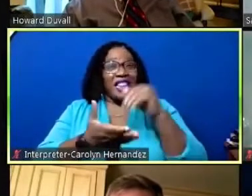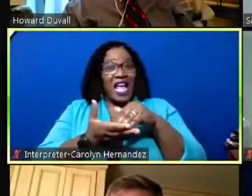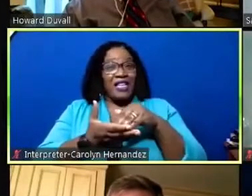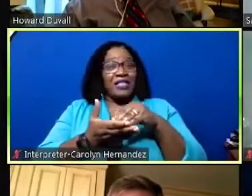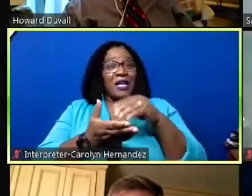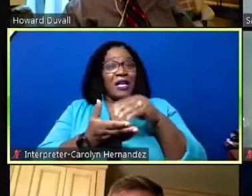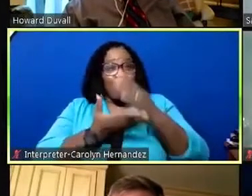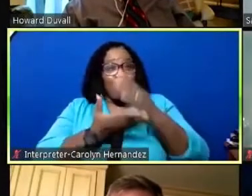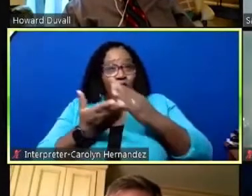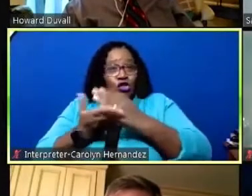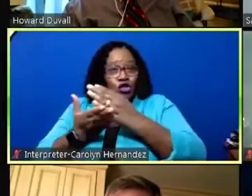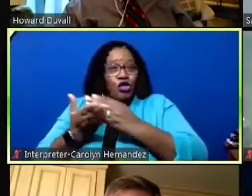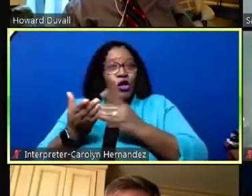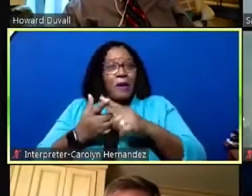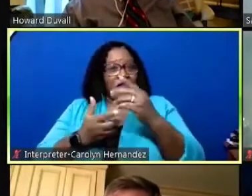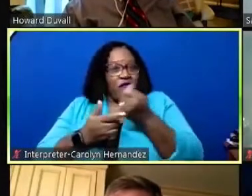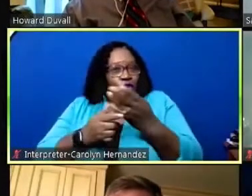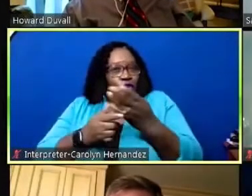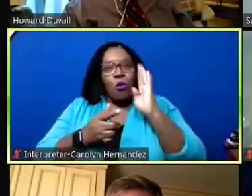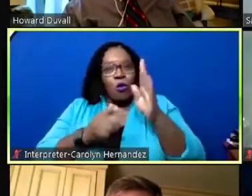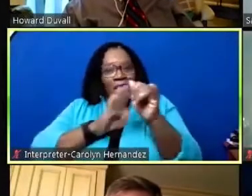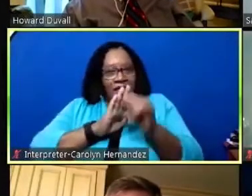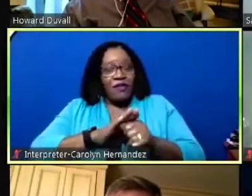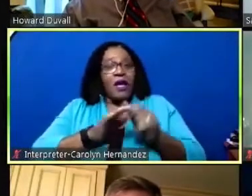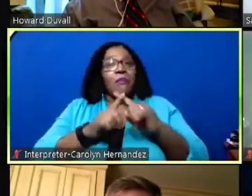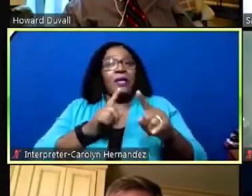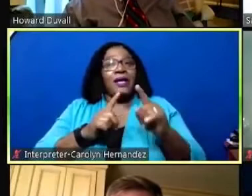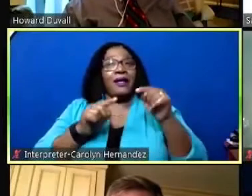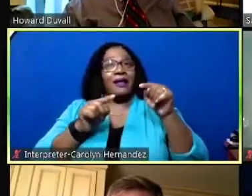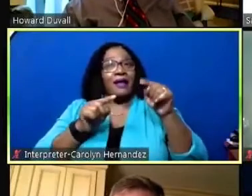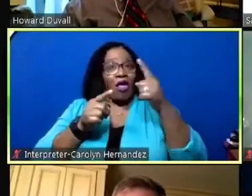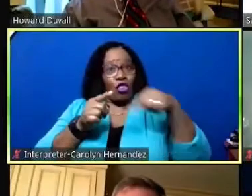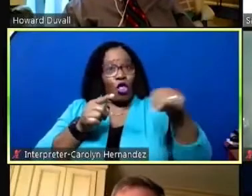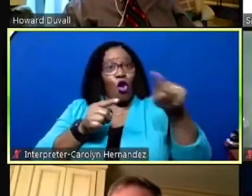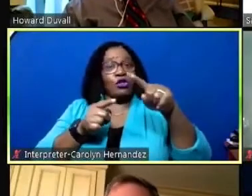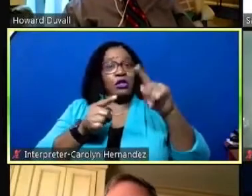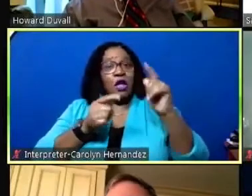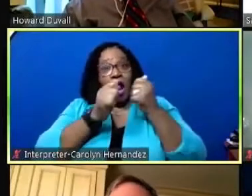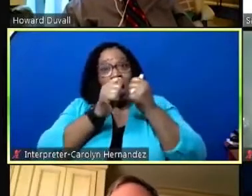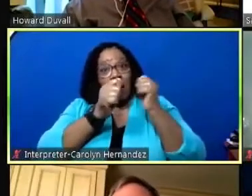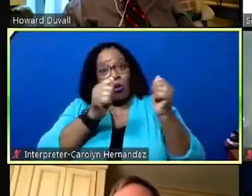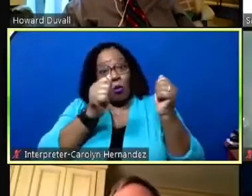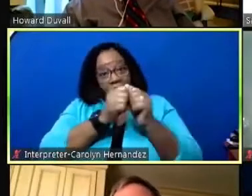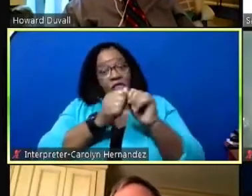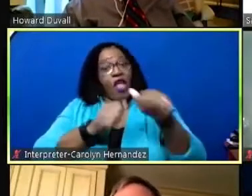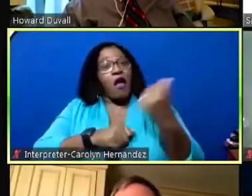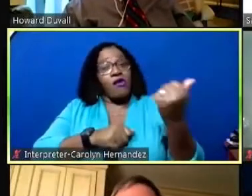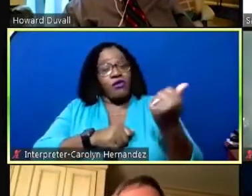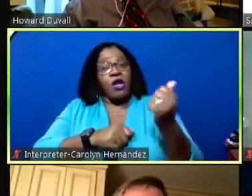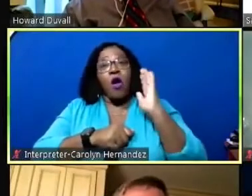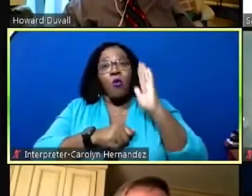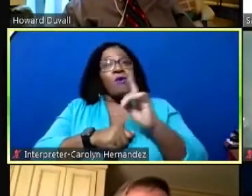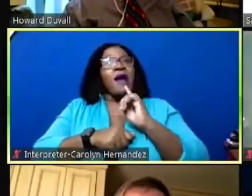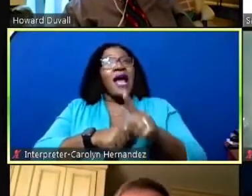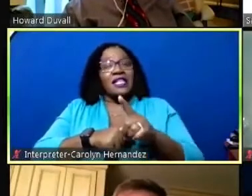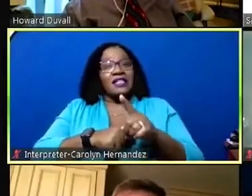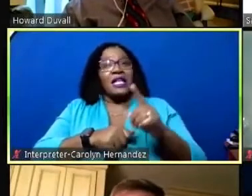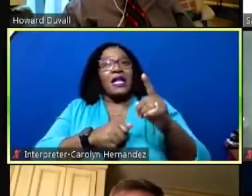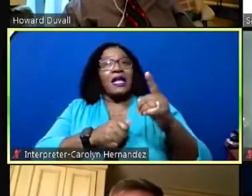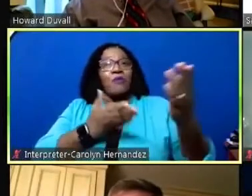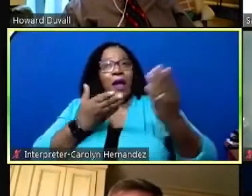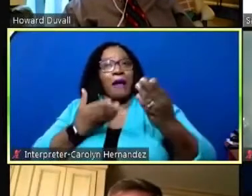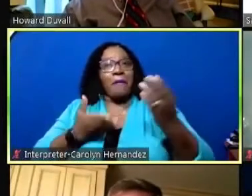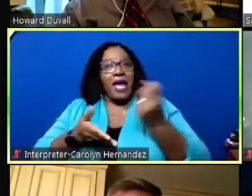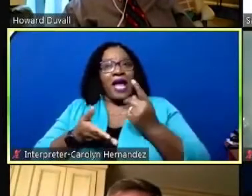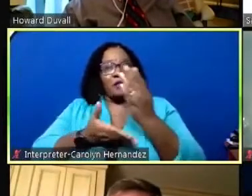you're going to have a few that you identify so this those along with others um that we will actually bring back as part of